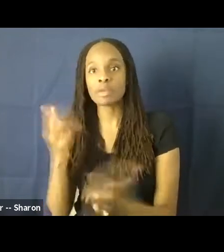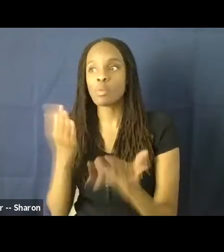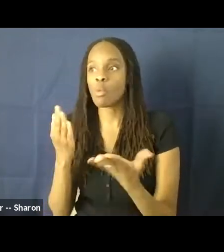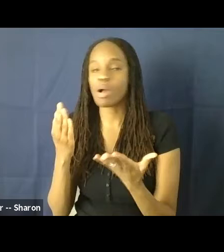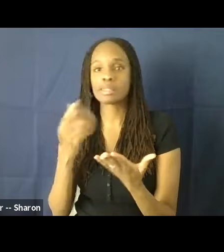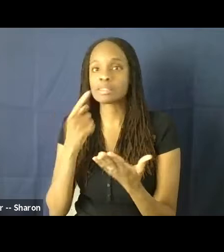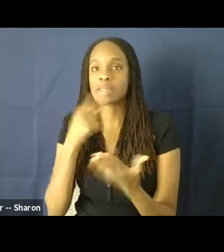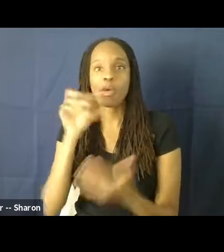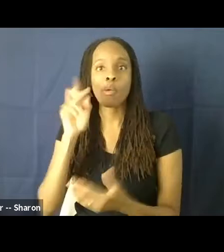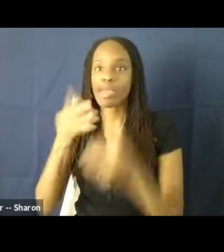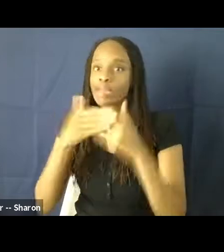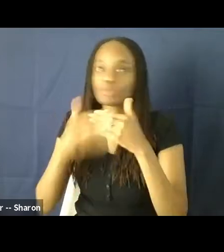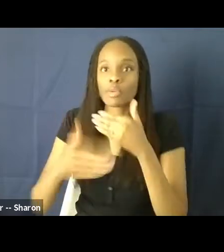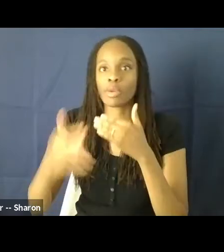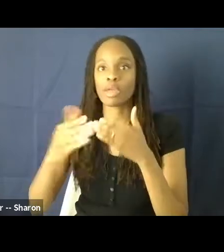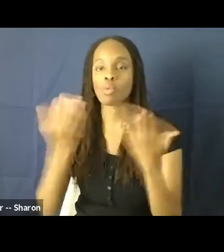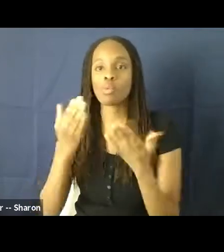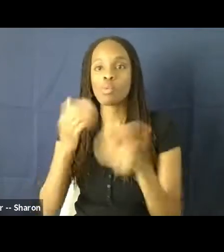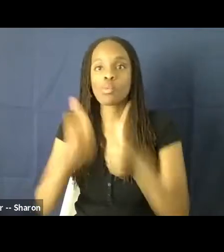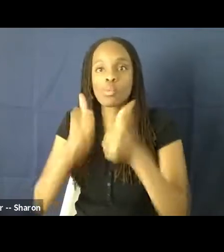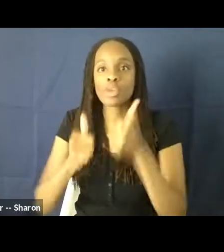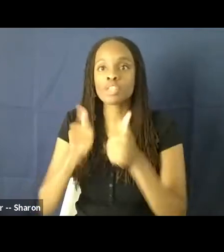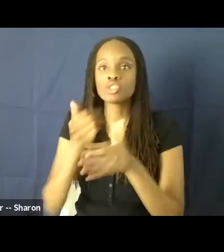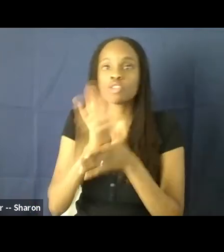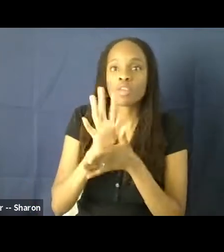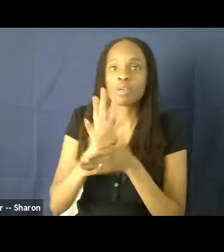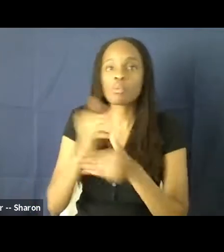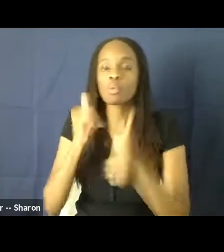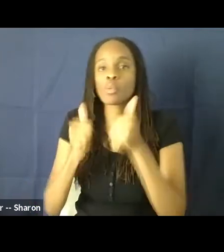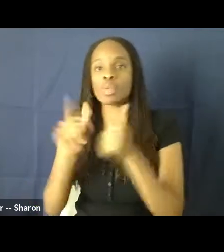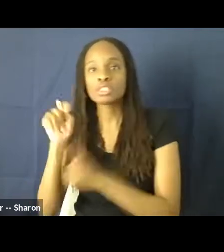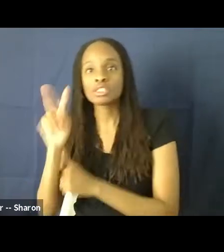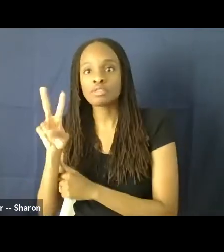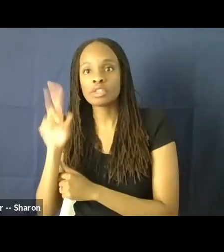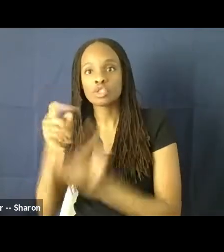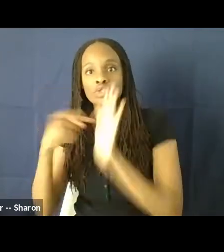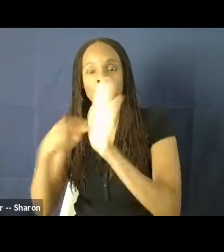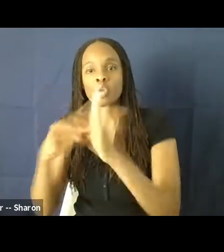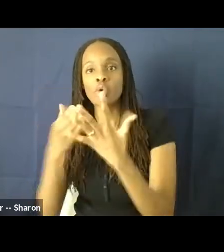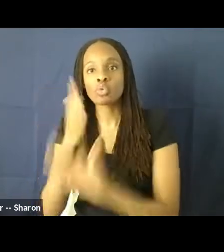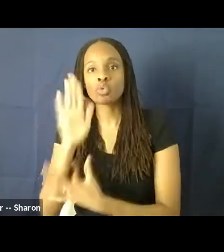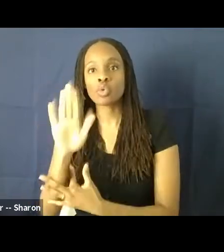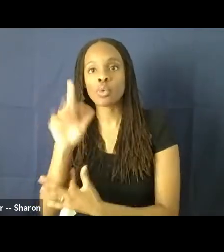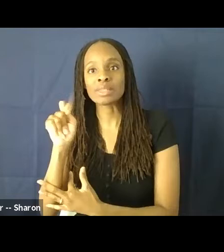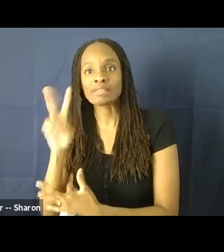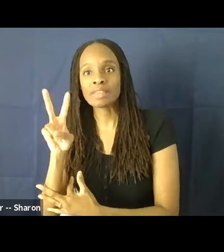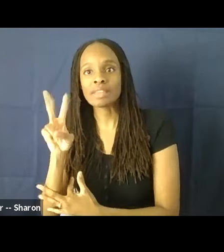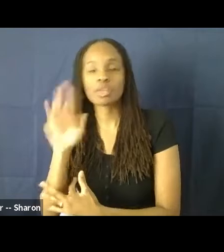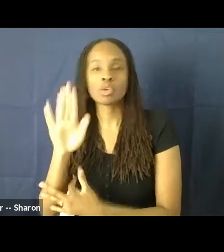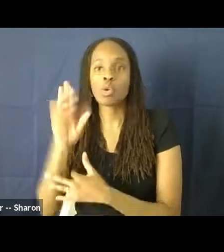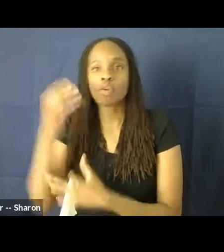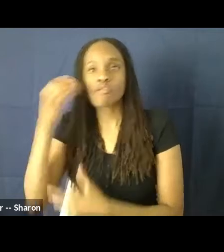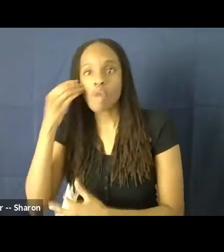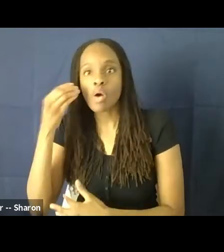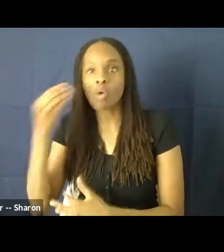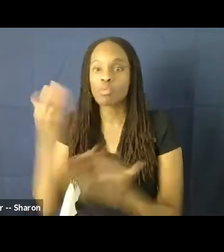films and television shows should be broadcast through your televisions and through your phones or shown on the big screen.